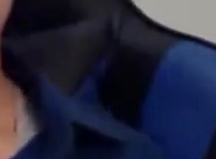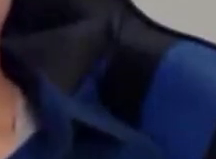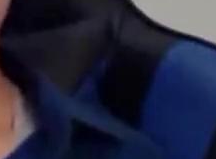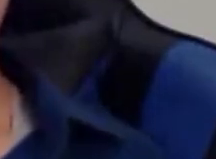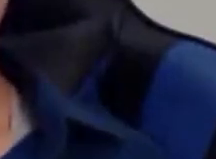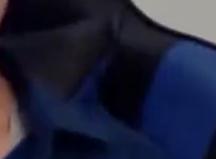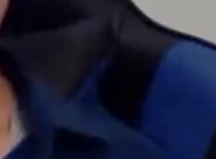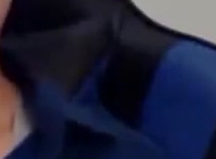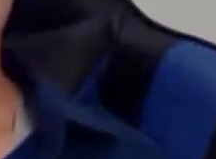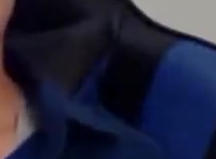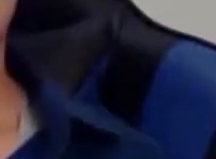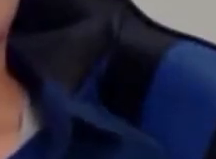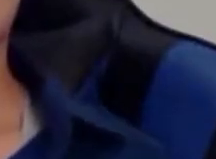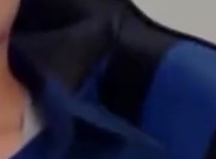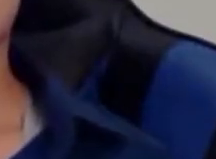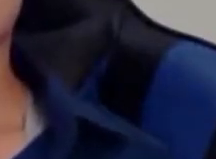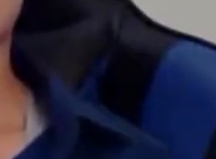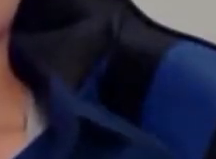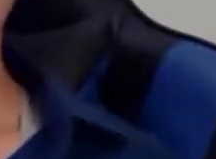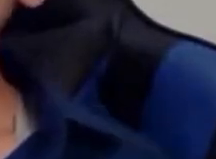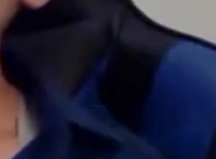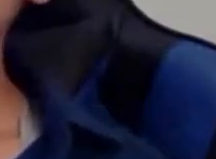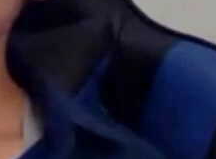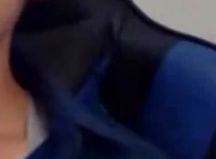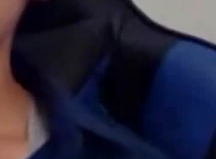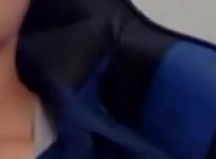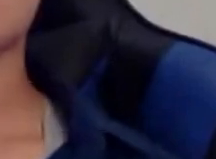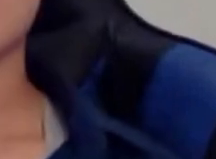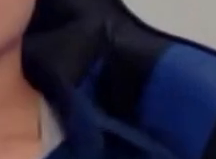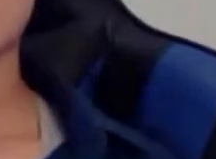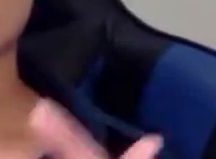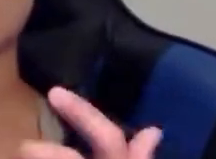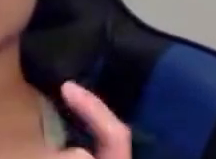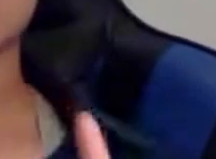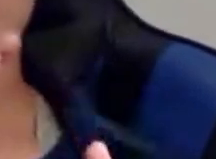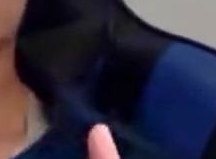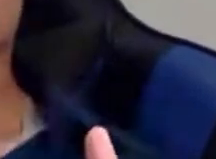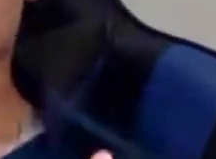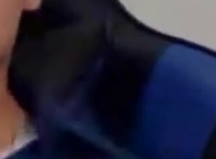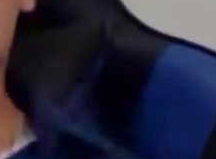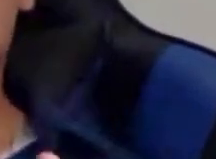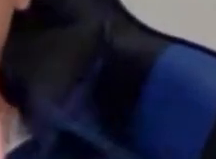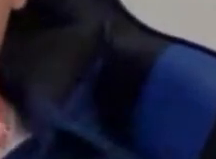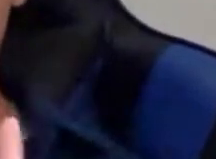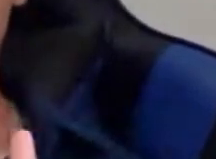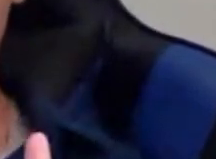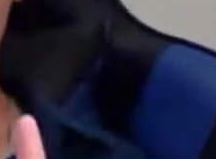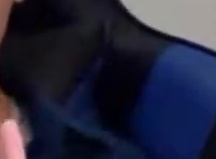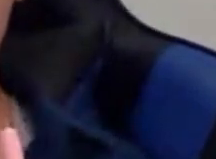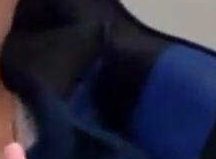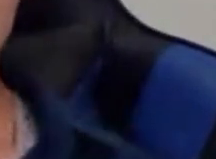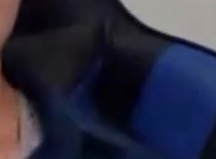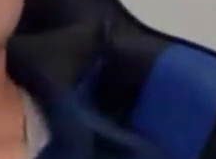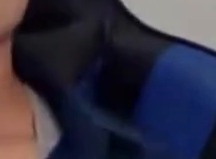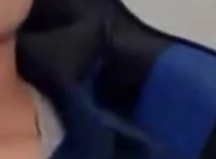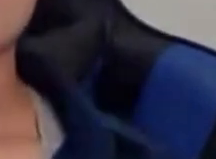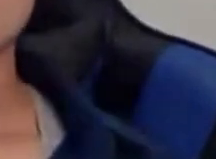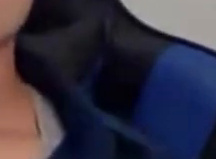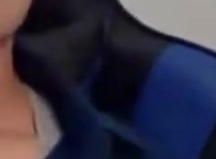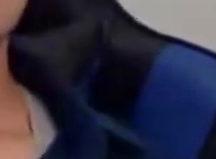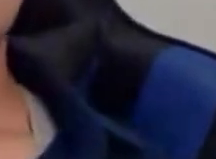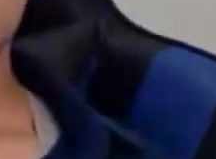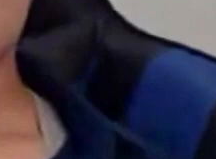question whether that is even true, that it is more accepted. It's possible that they provoke different violent